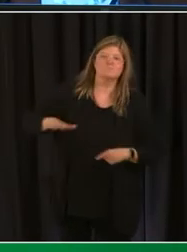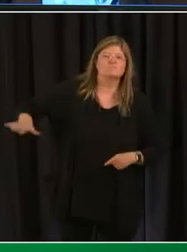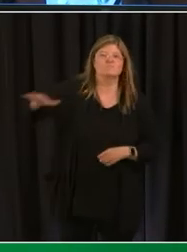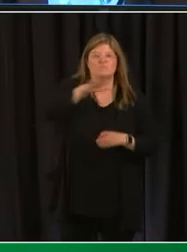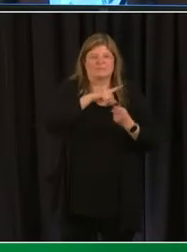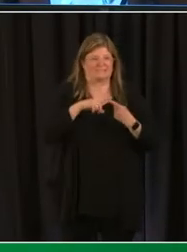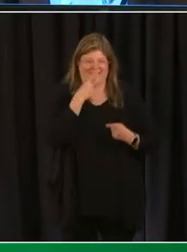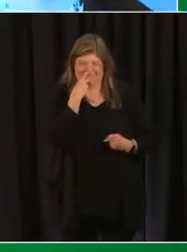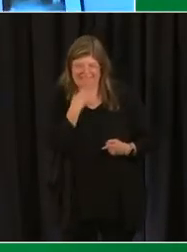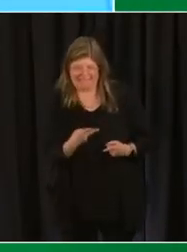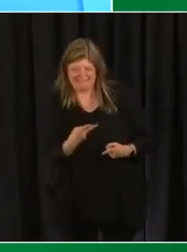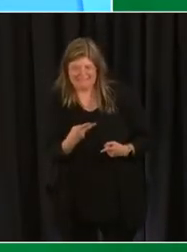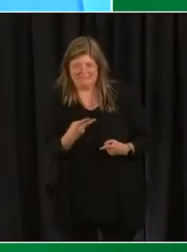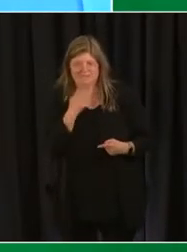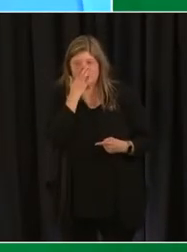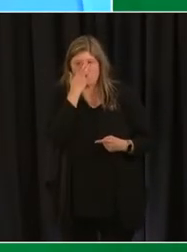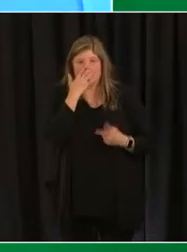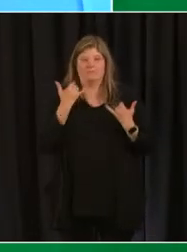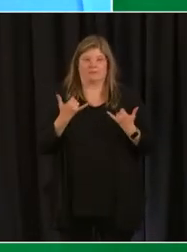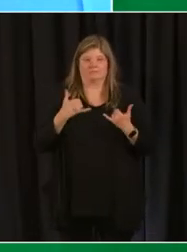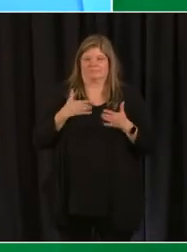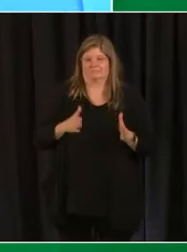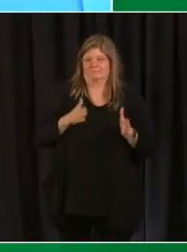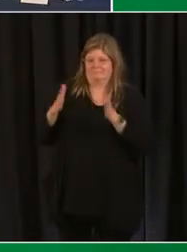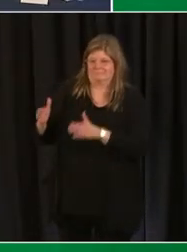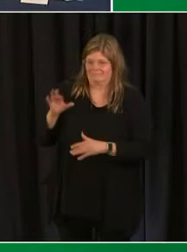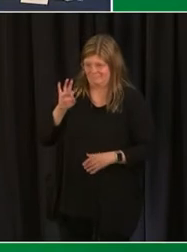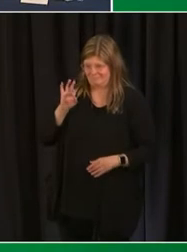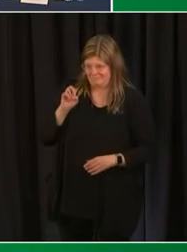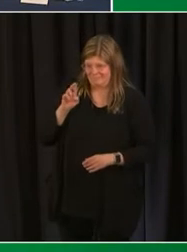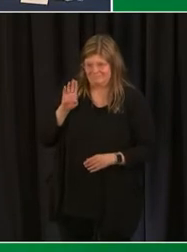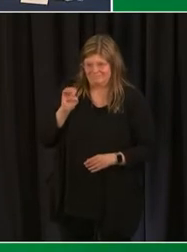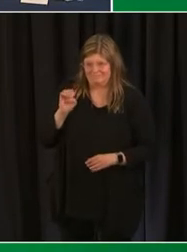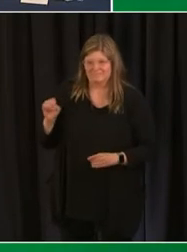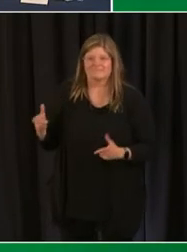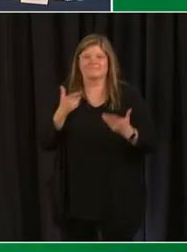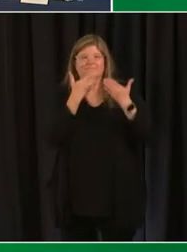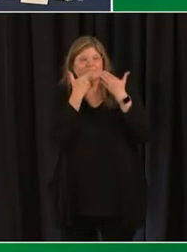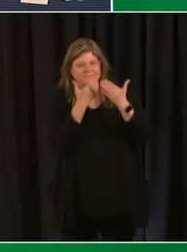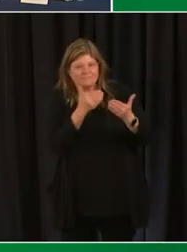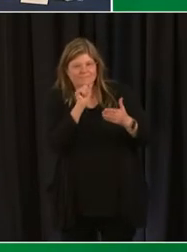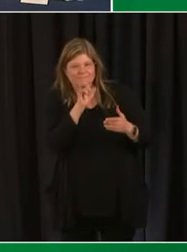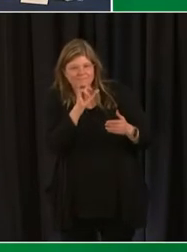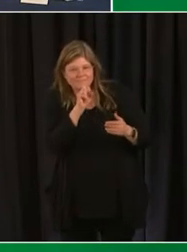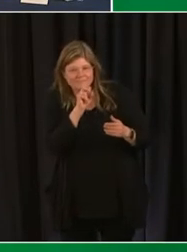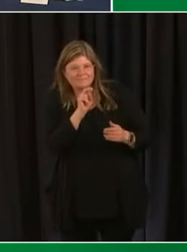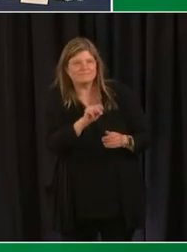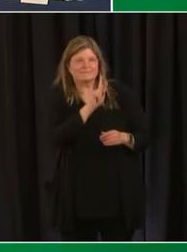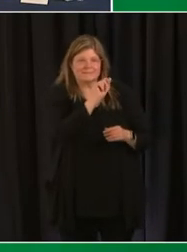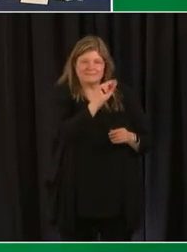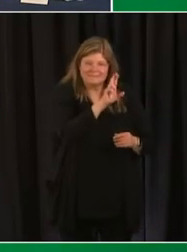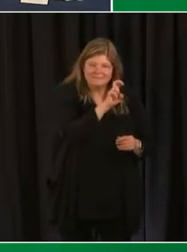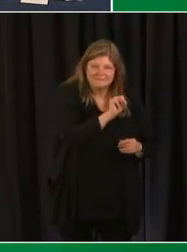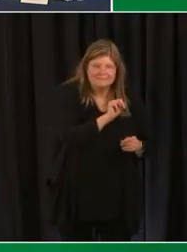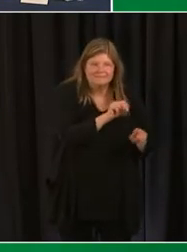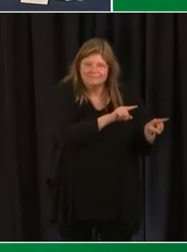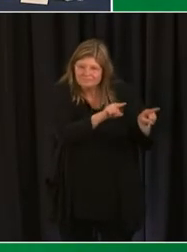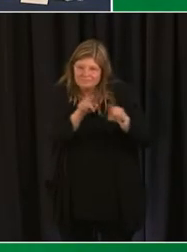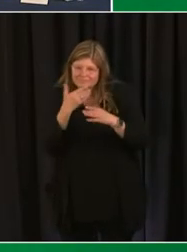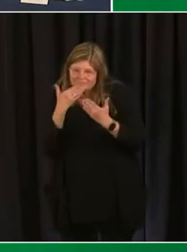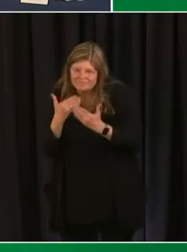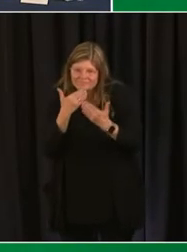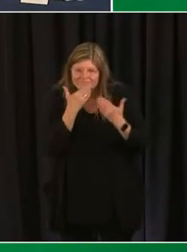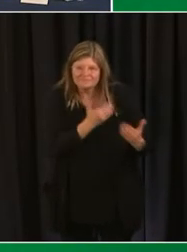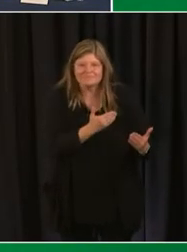farabee thank you corey thank you allison and thank you karen for those highlights of the work that